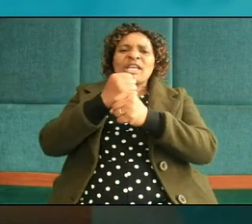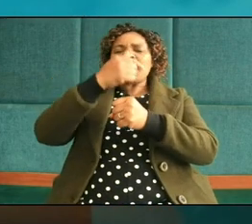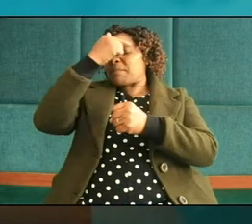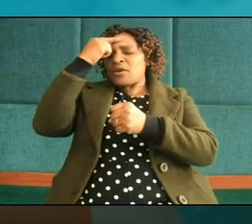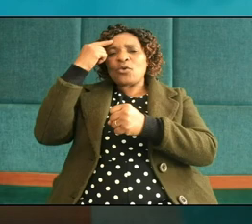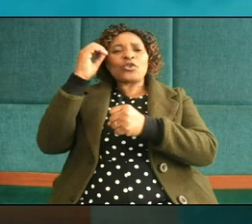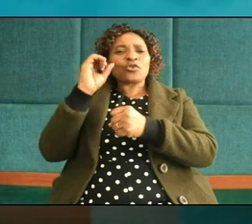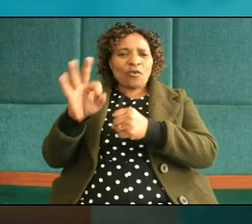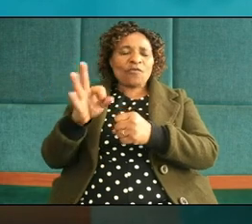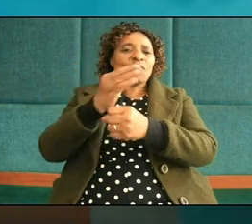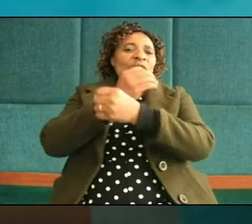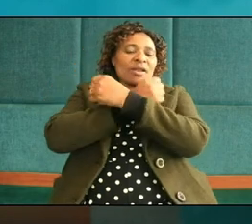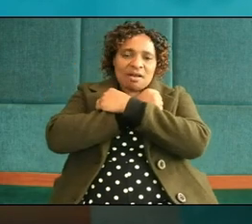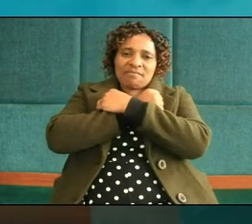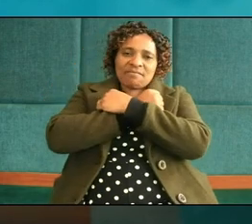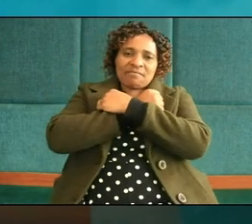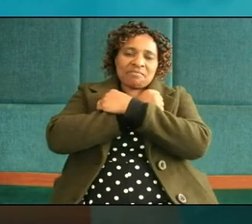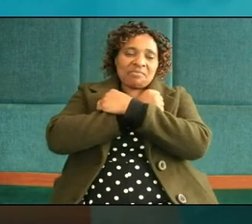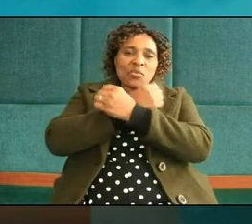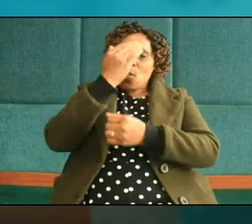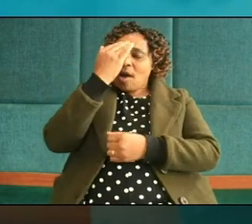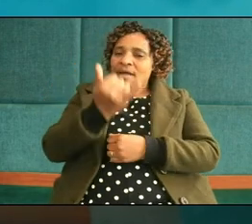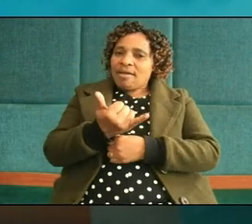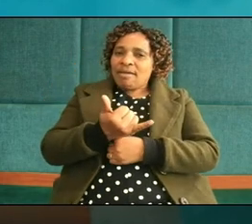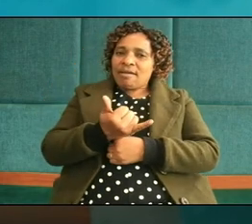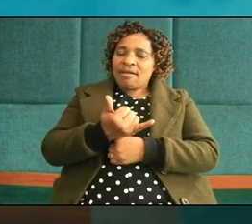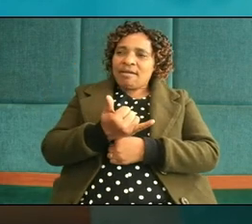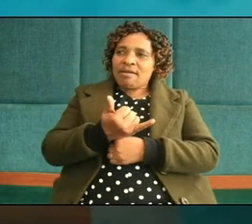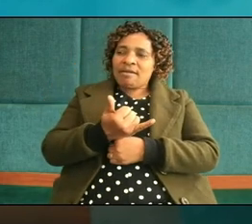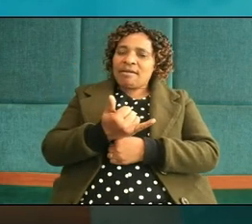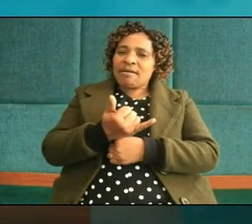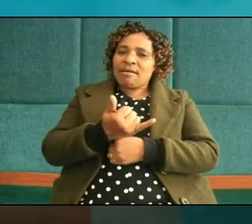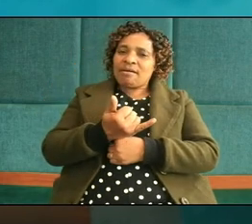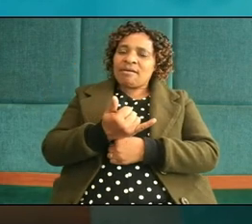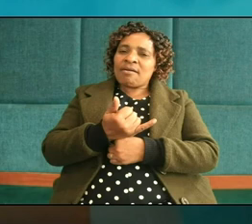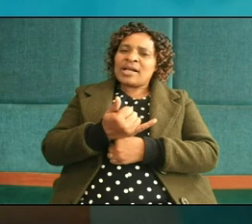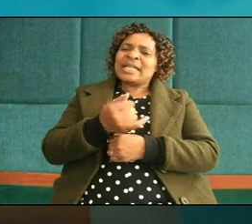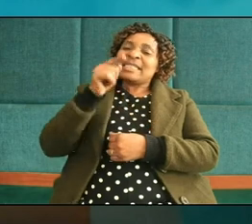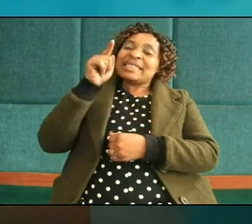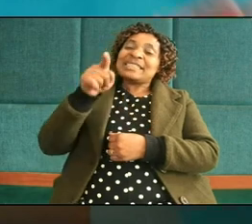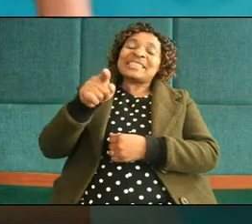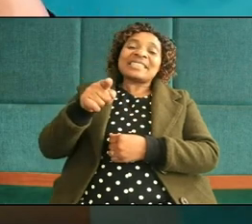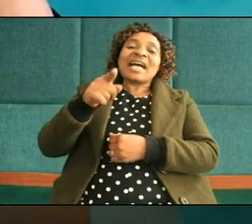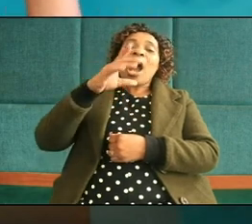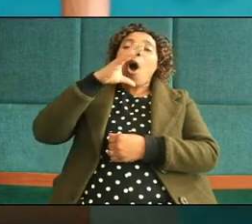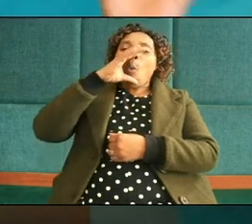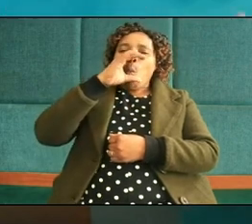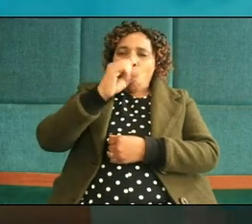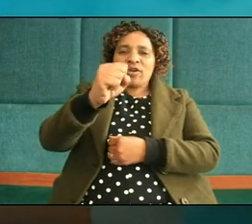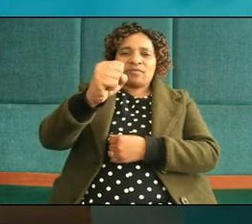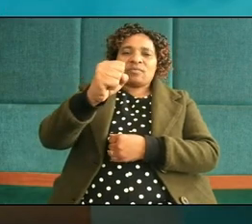of love while he is a wolf that has